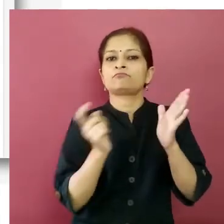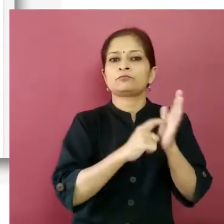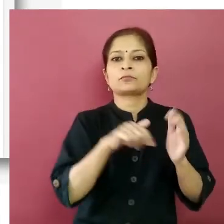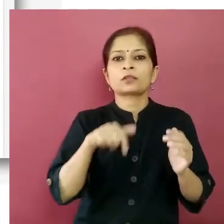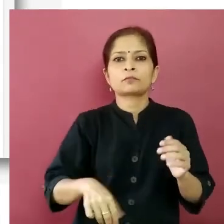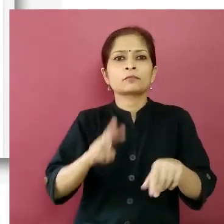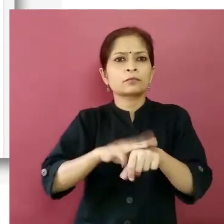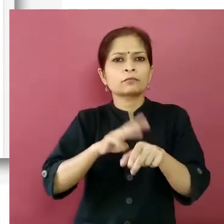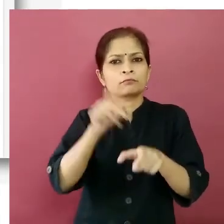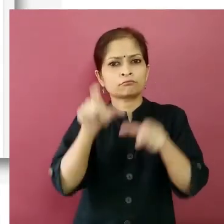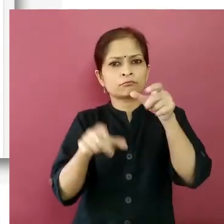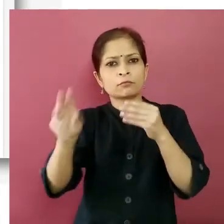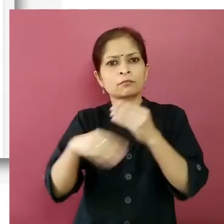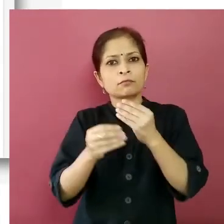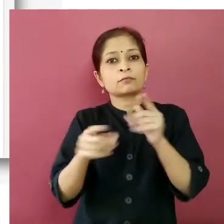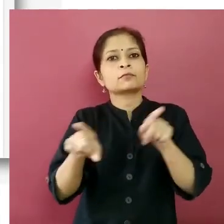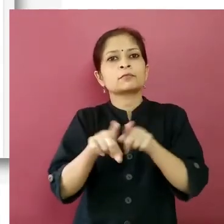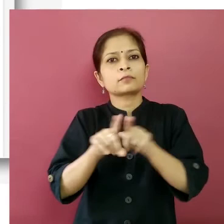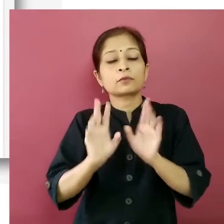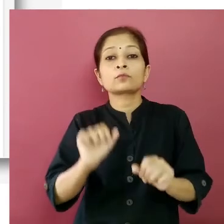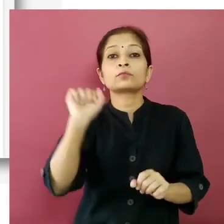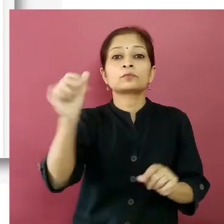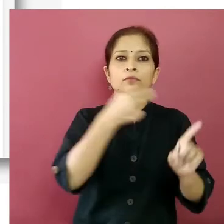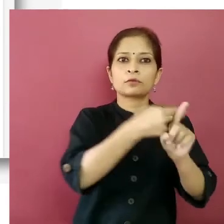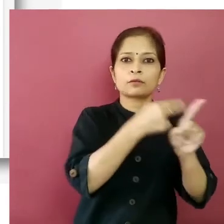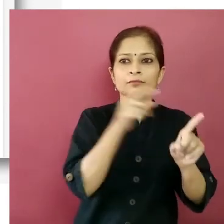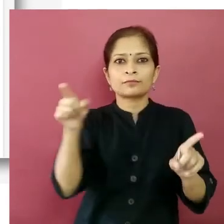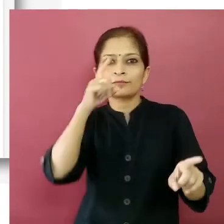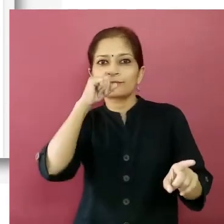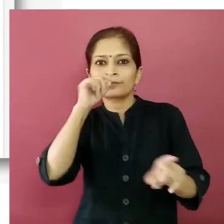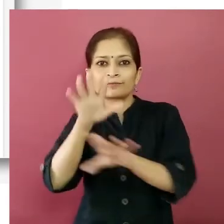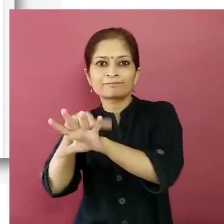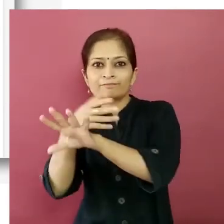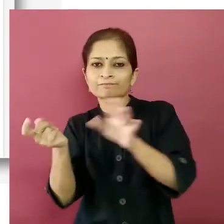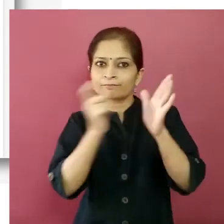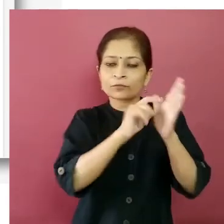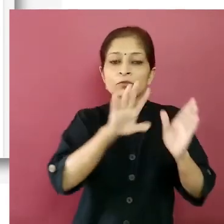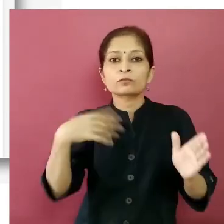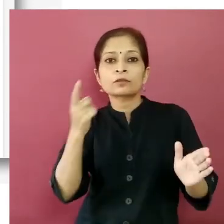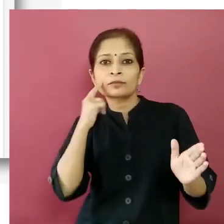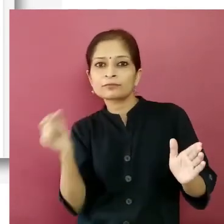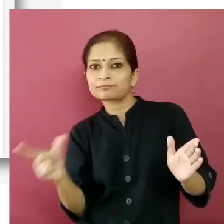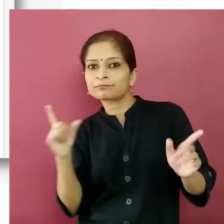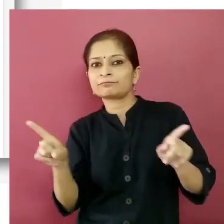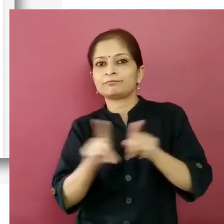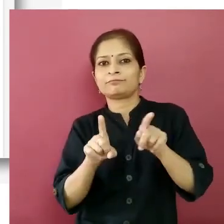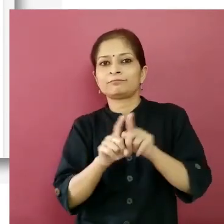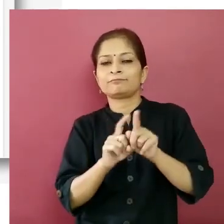the schedule buttons next to their names and then clicking on the schedule now pop-up at the bottom of the screen